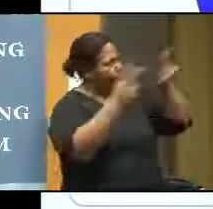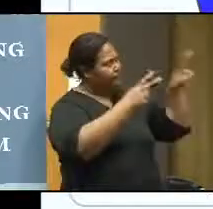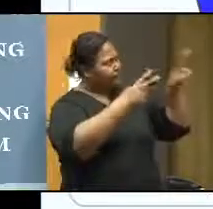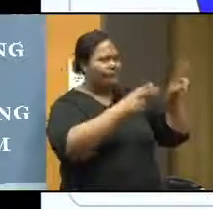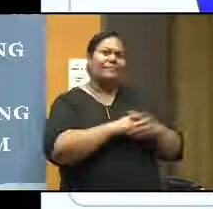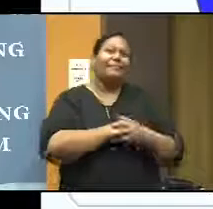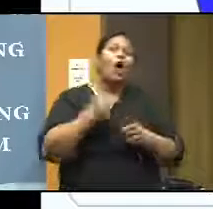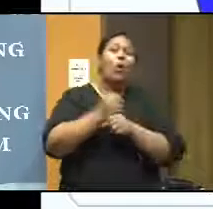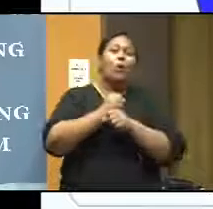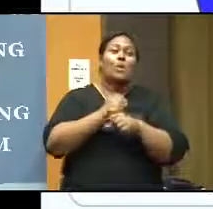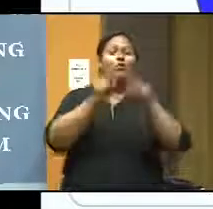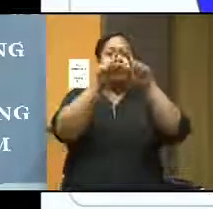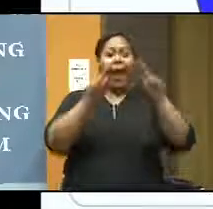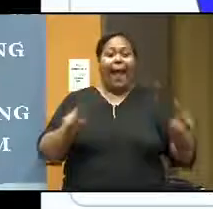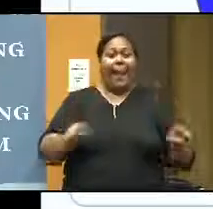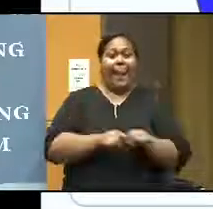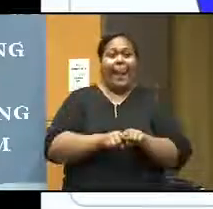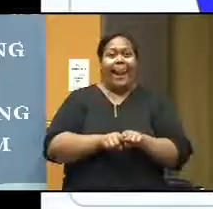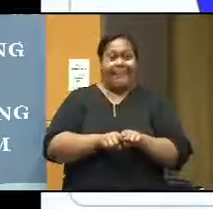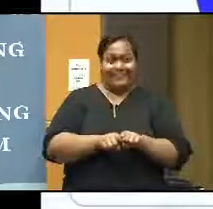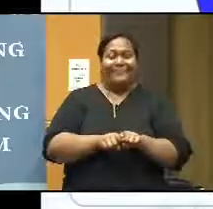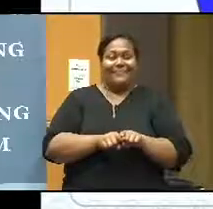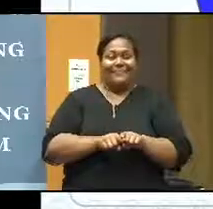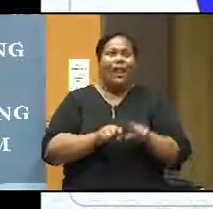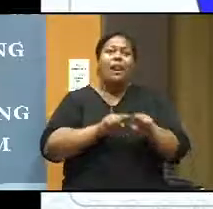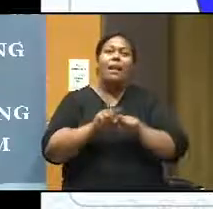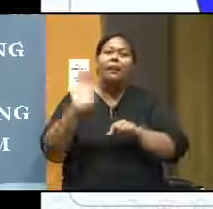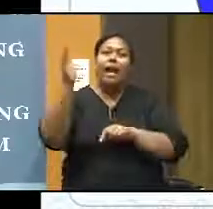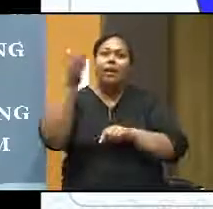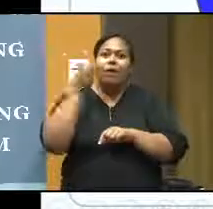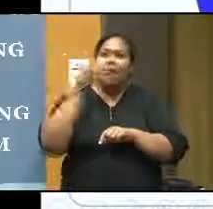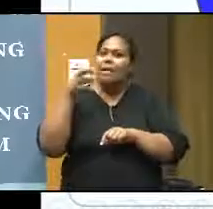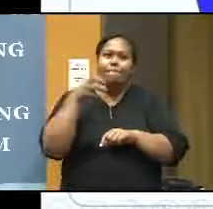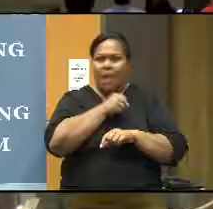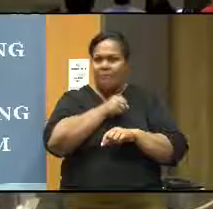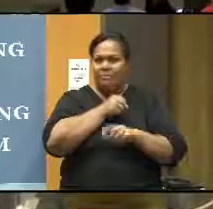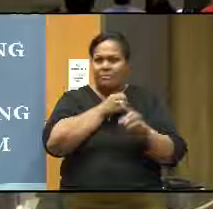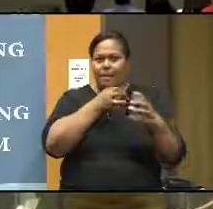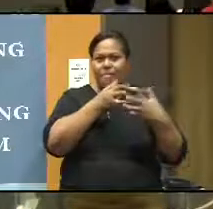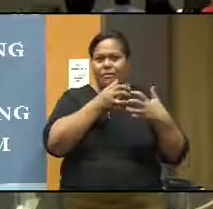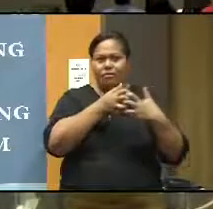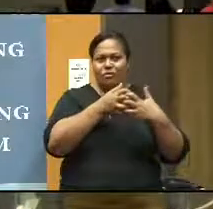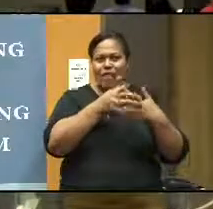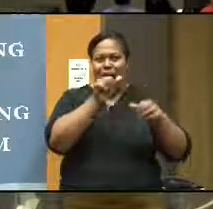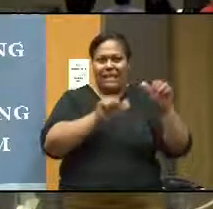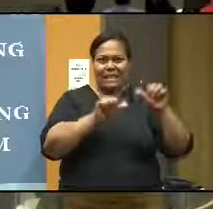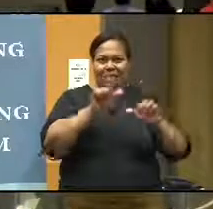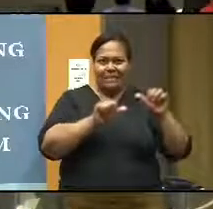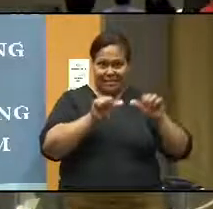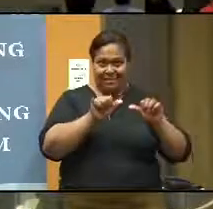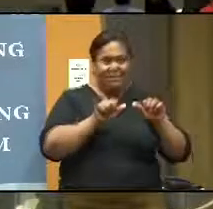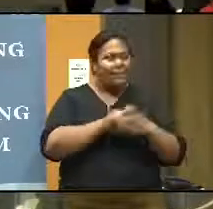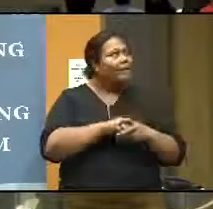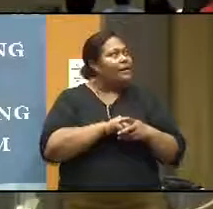in the literature, is that the learning outcomes have to be consistent with the assessments. Okay. And then